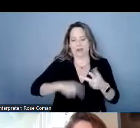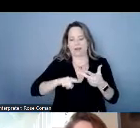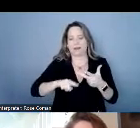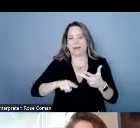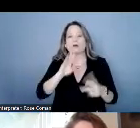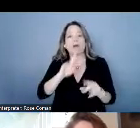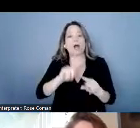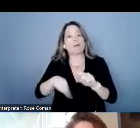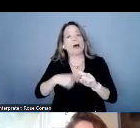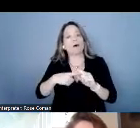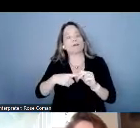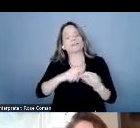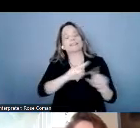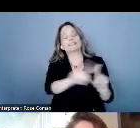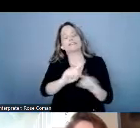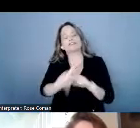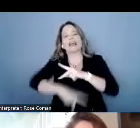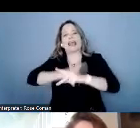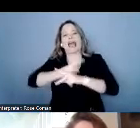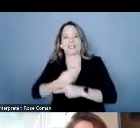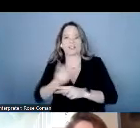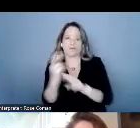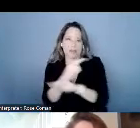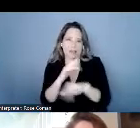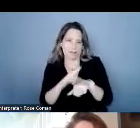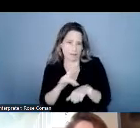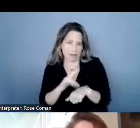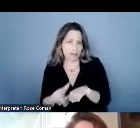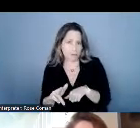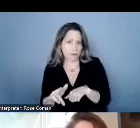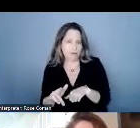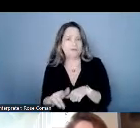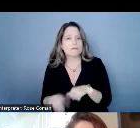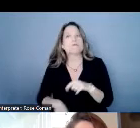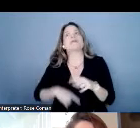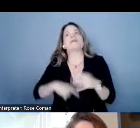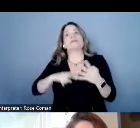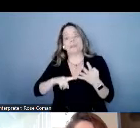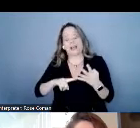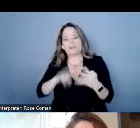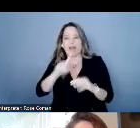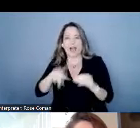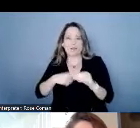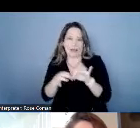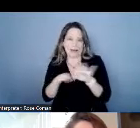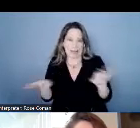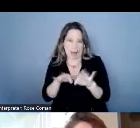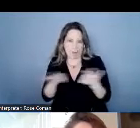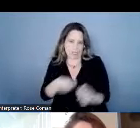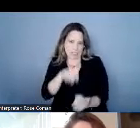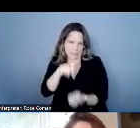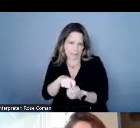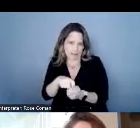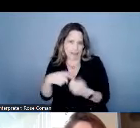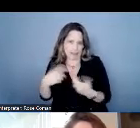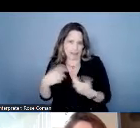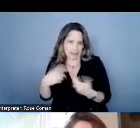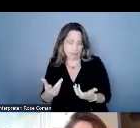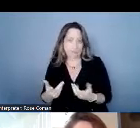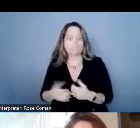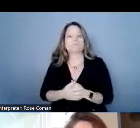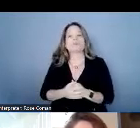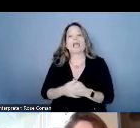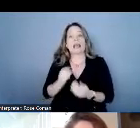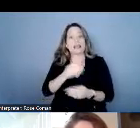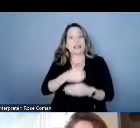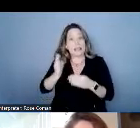forms of relay that are currently available and we're also going to focus on captioning specifically lastly we're